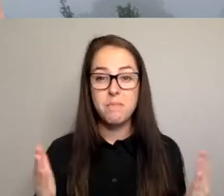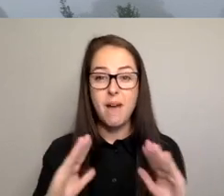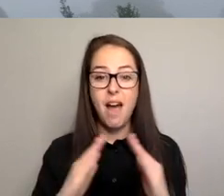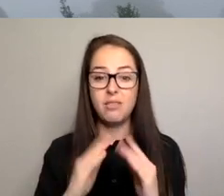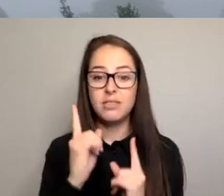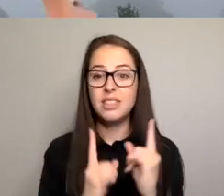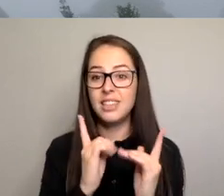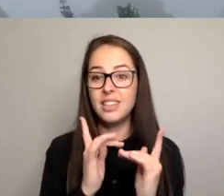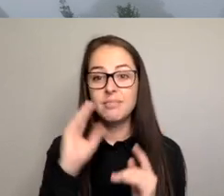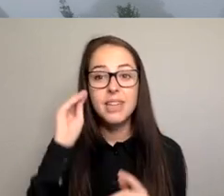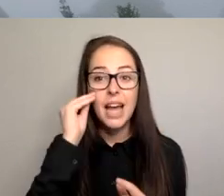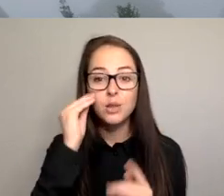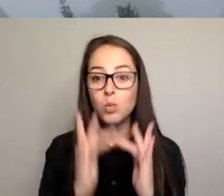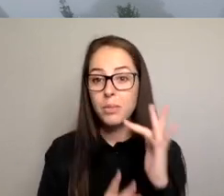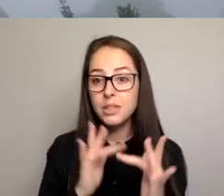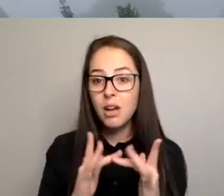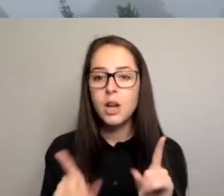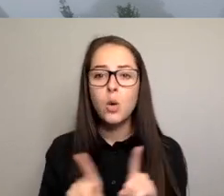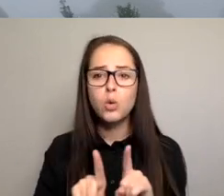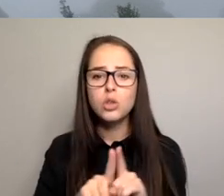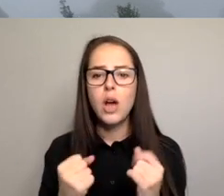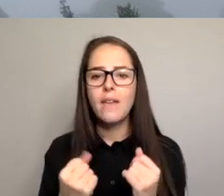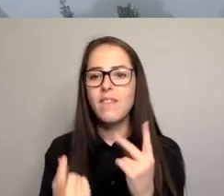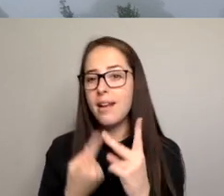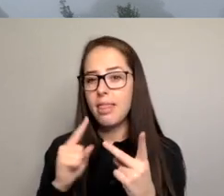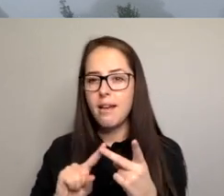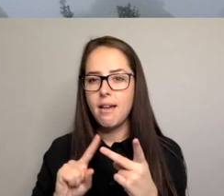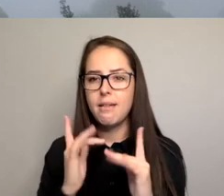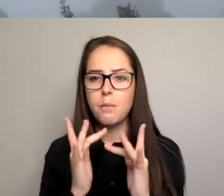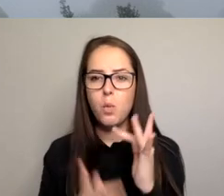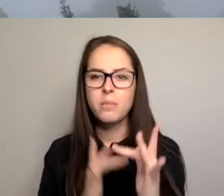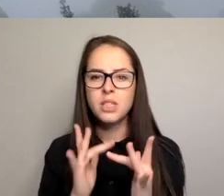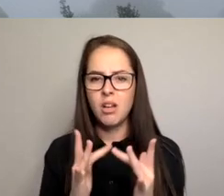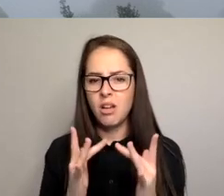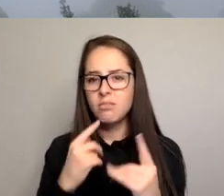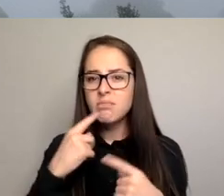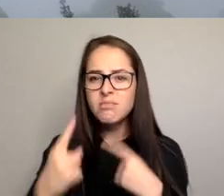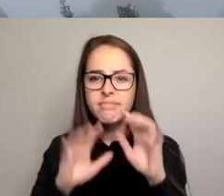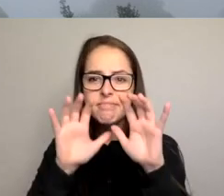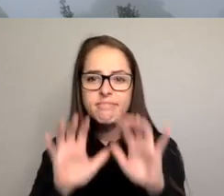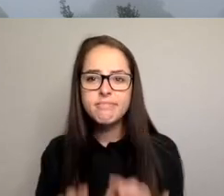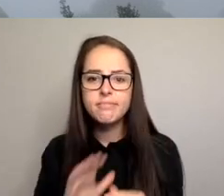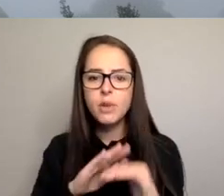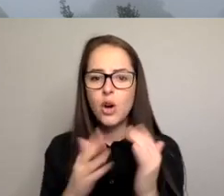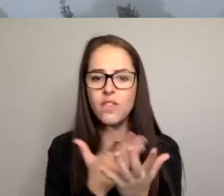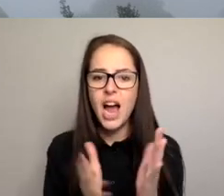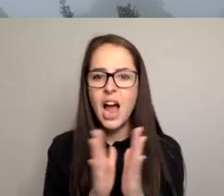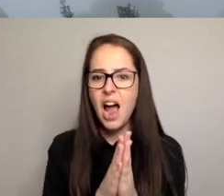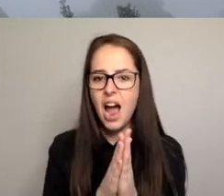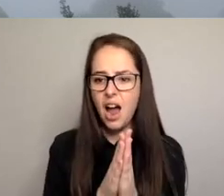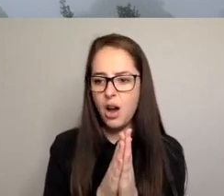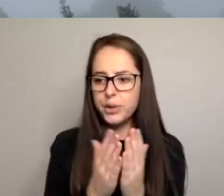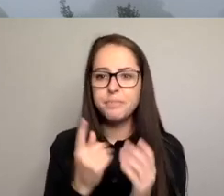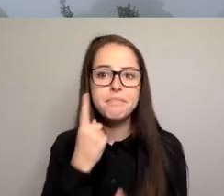a separate website, highlighting, you know, much more accessible for the community to just see what gender